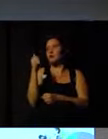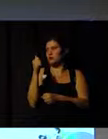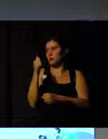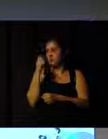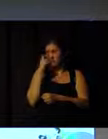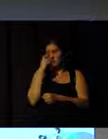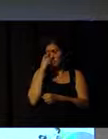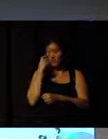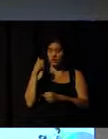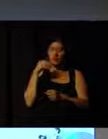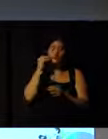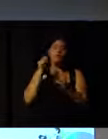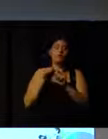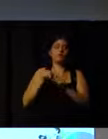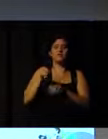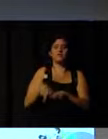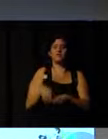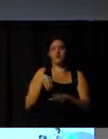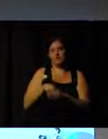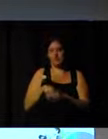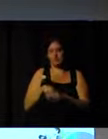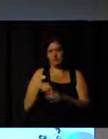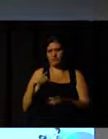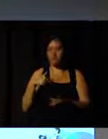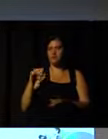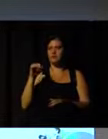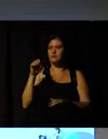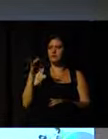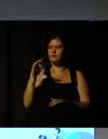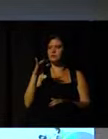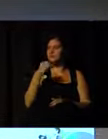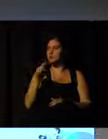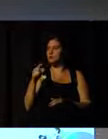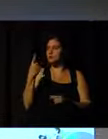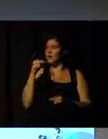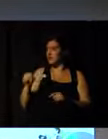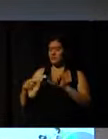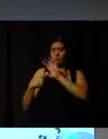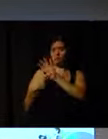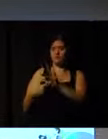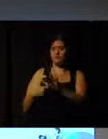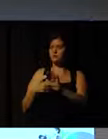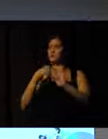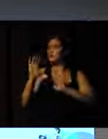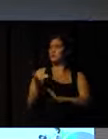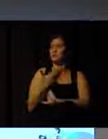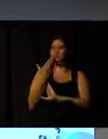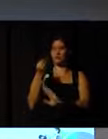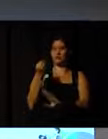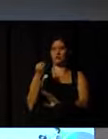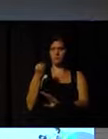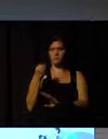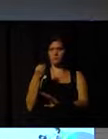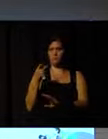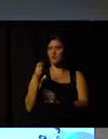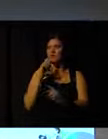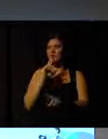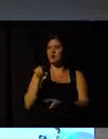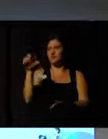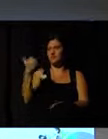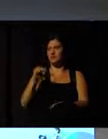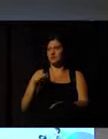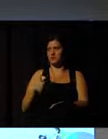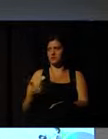was something that moved me. I'm trying to visualize this here in our institution. Our